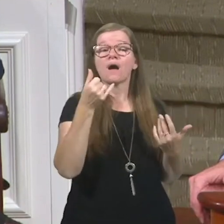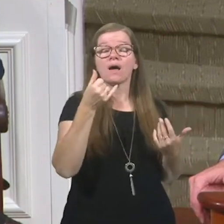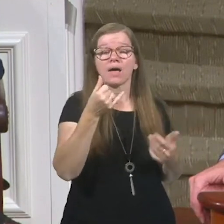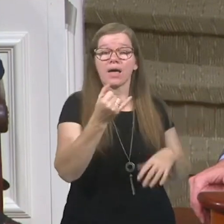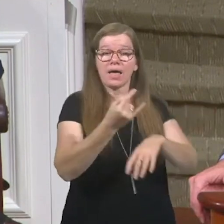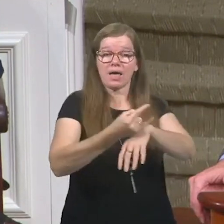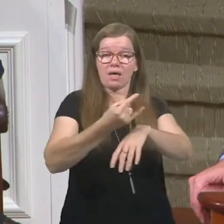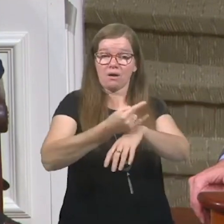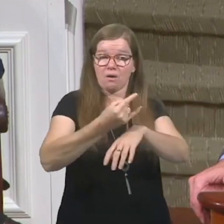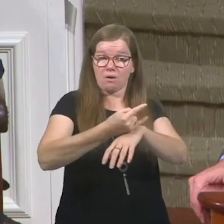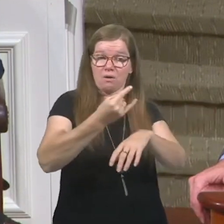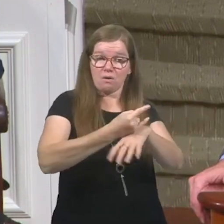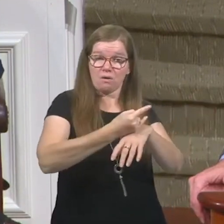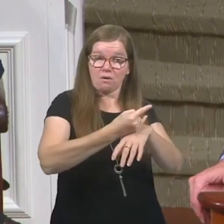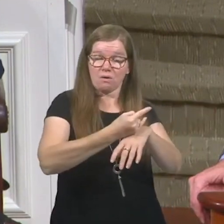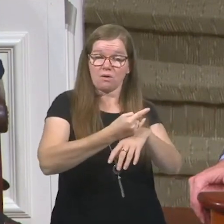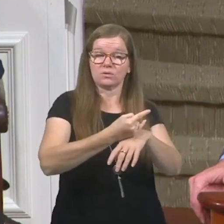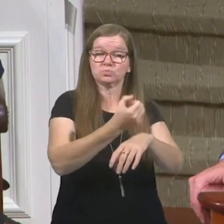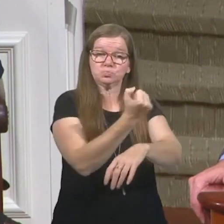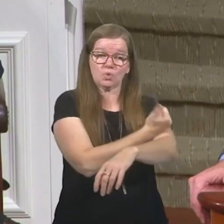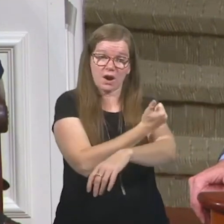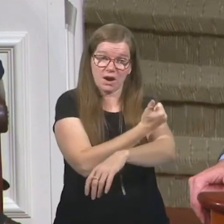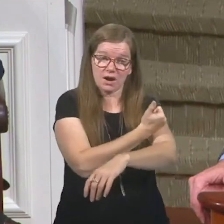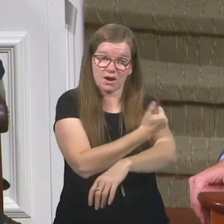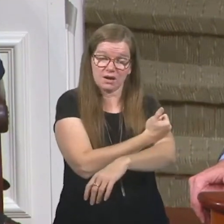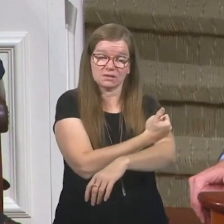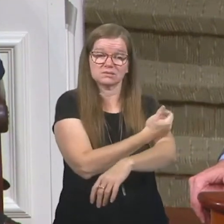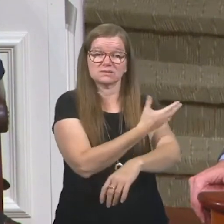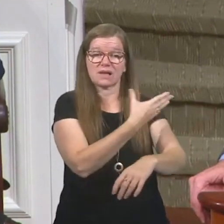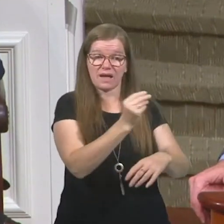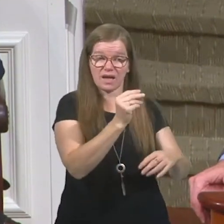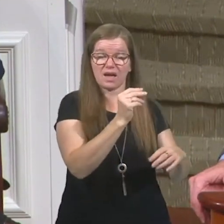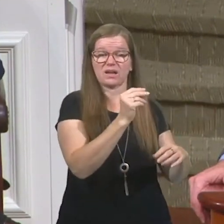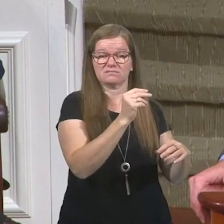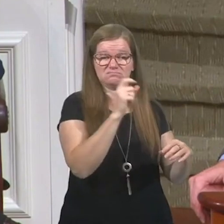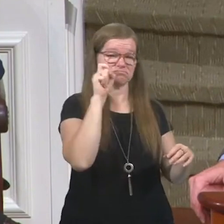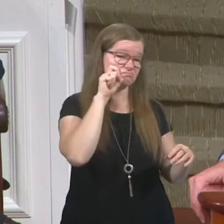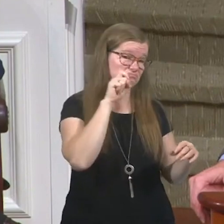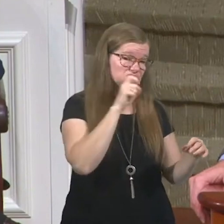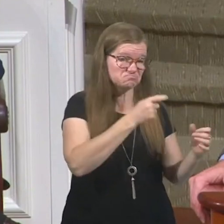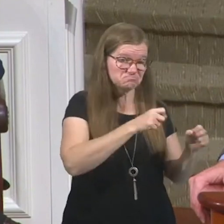intoxicants, drugs, and immorality, they go hand in hand.